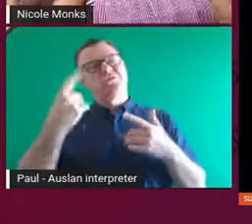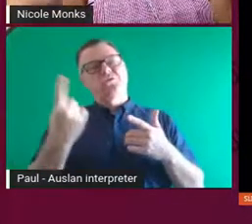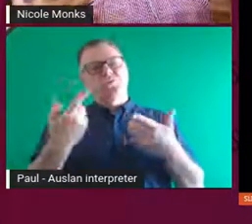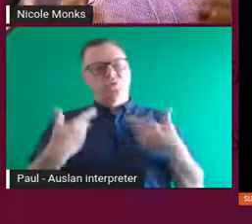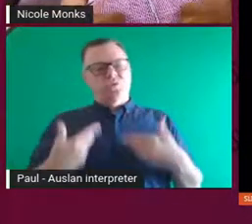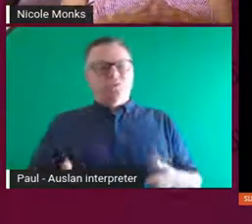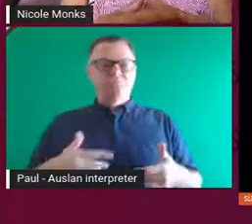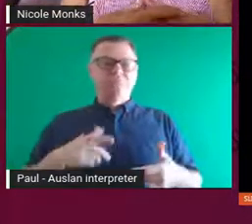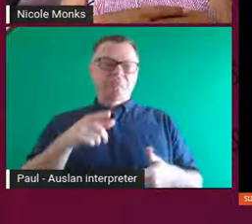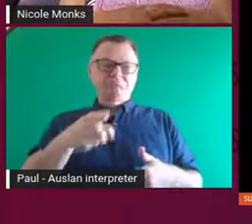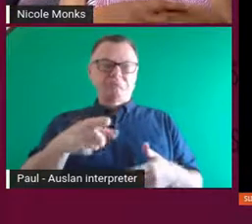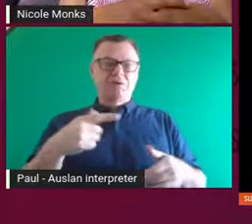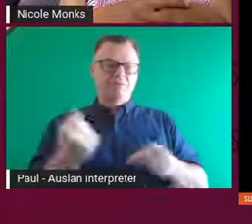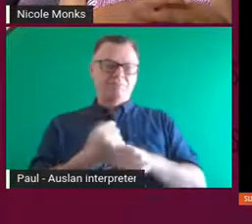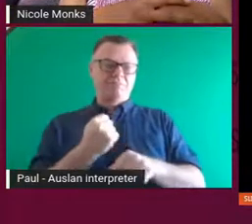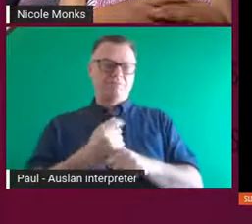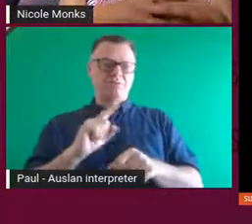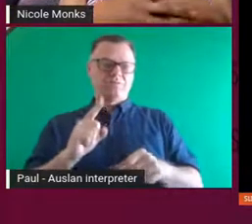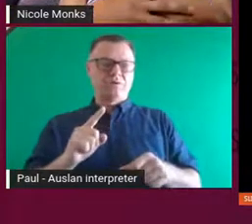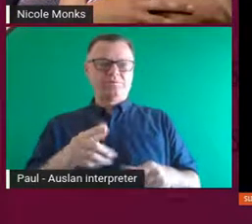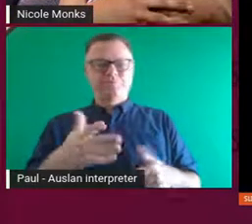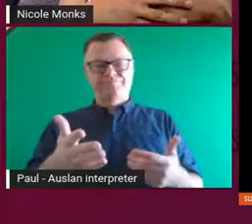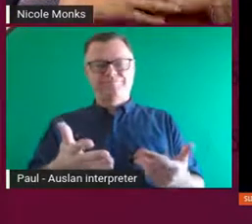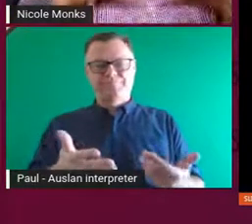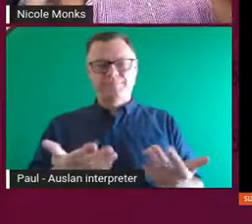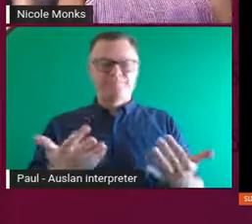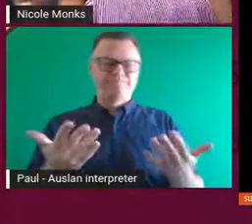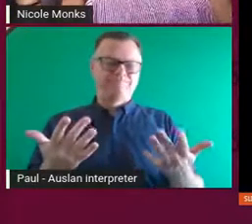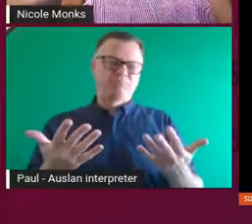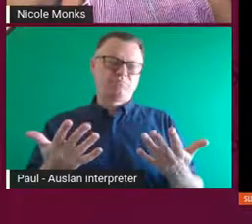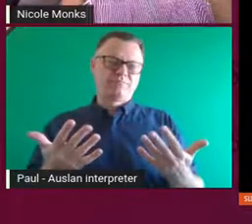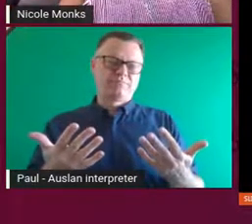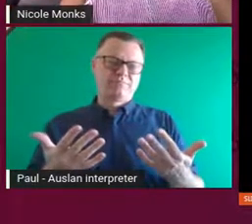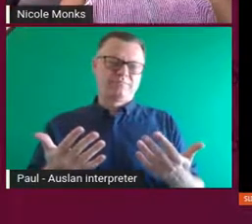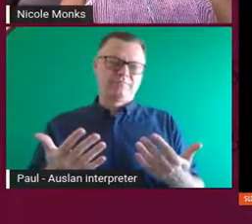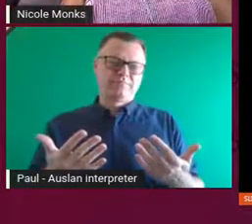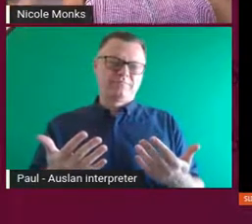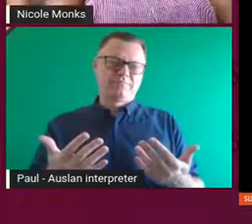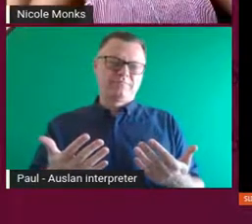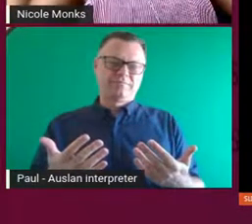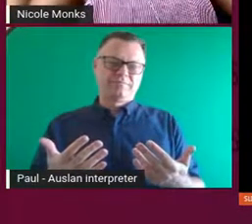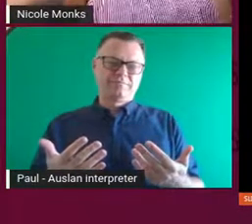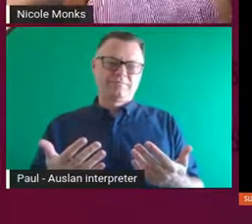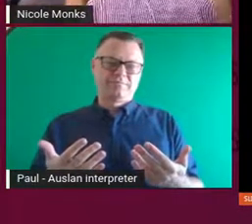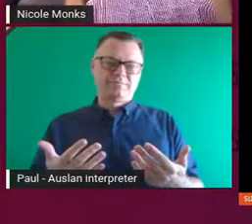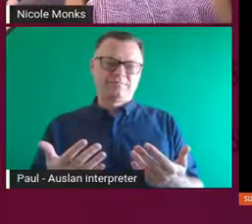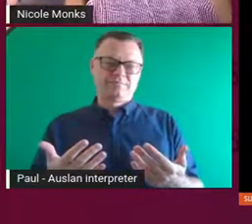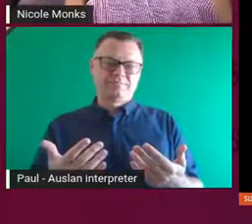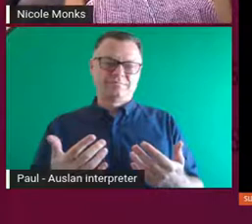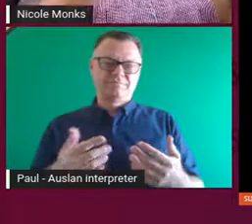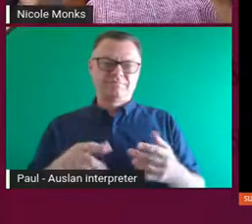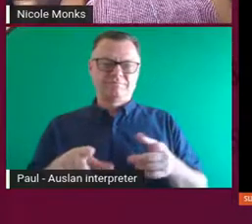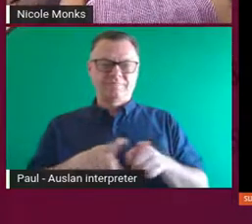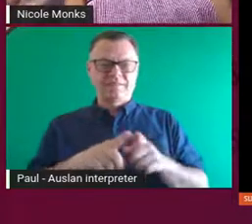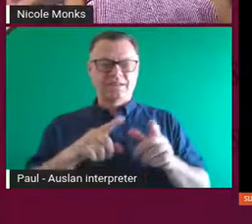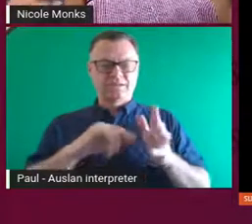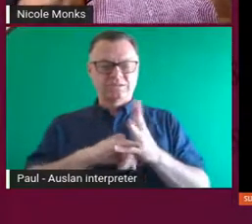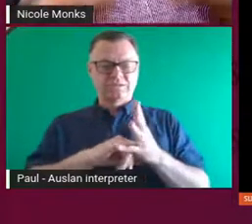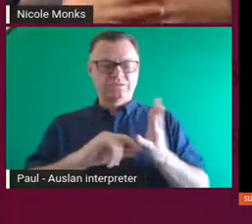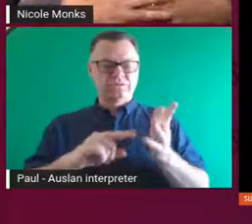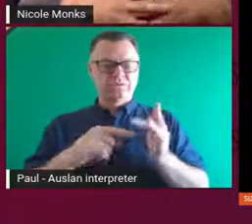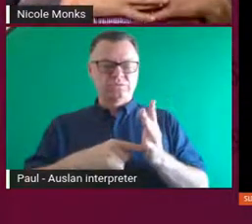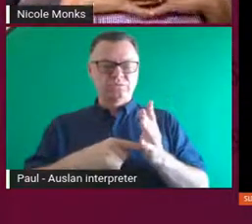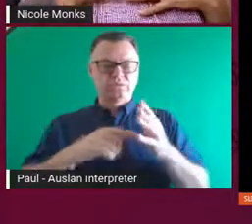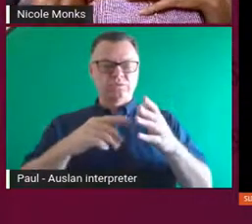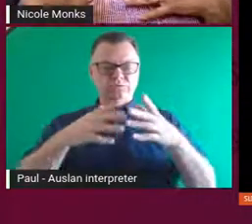this wearable kind of, yeah, sort of a wearable kind of suit that was also a sculpture